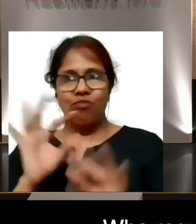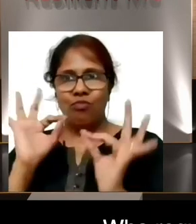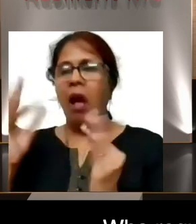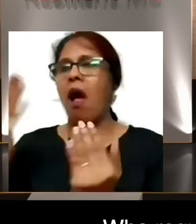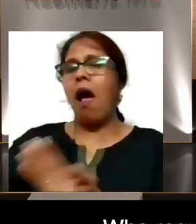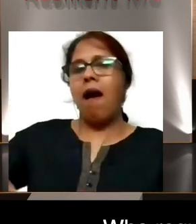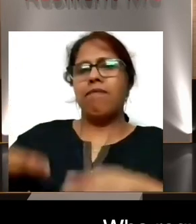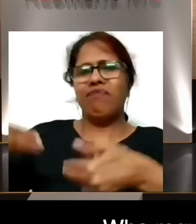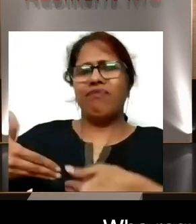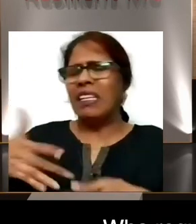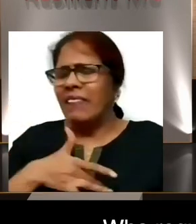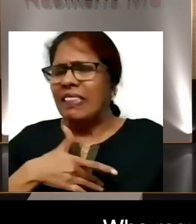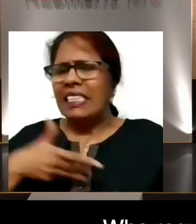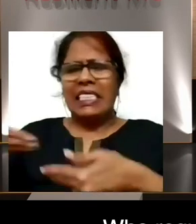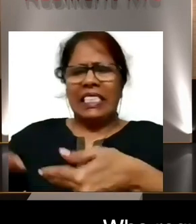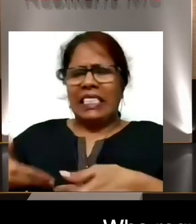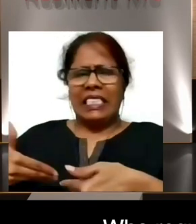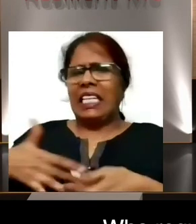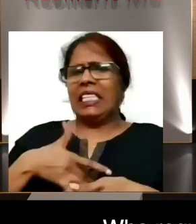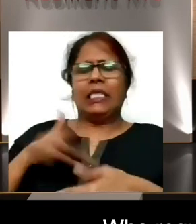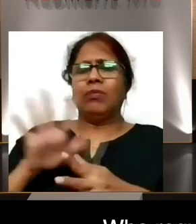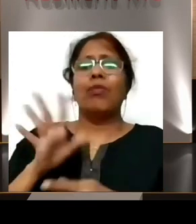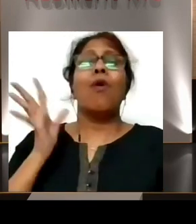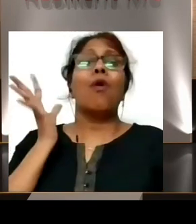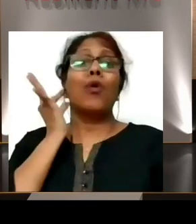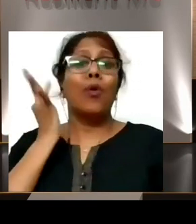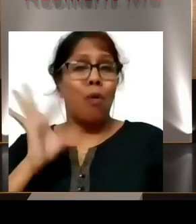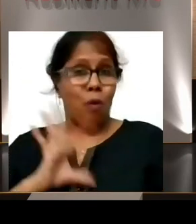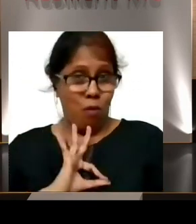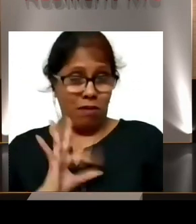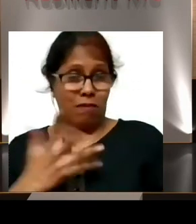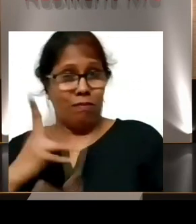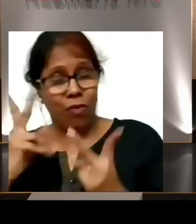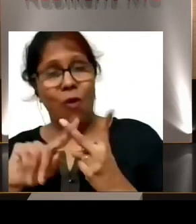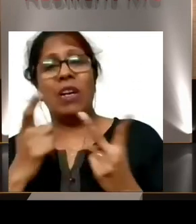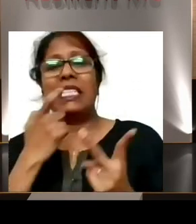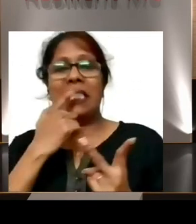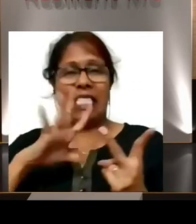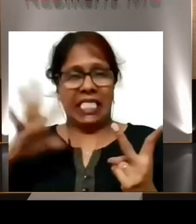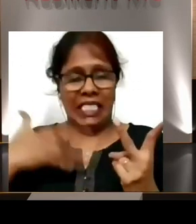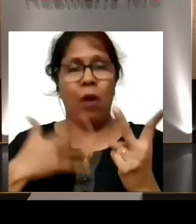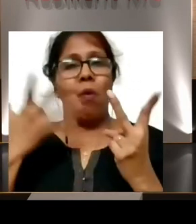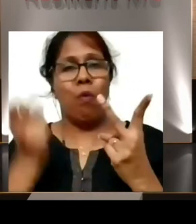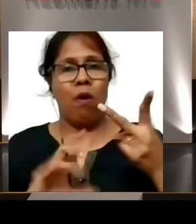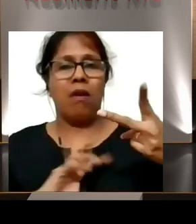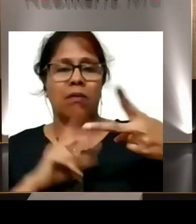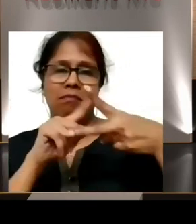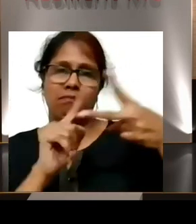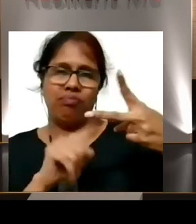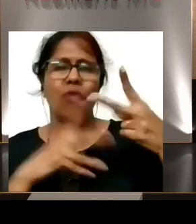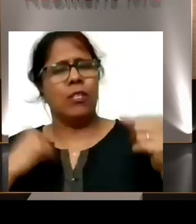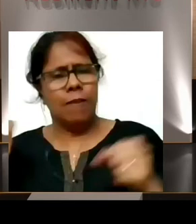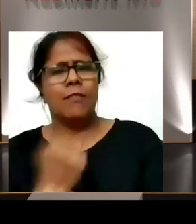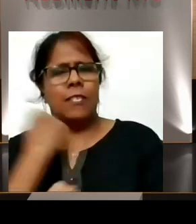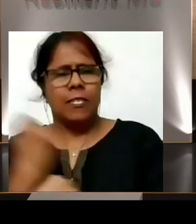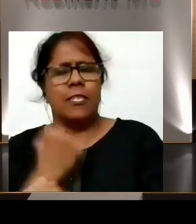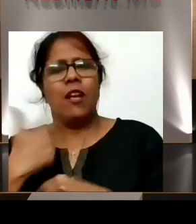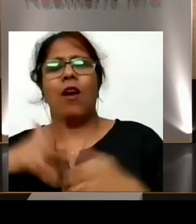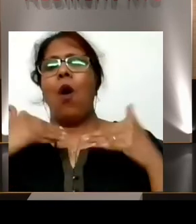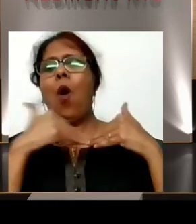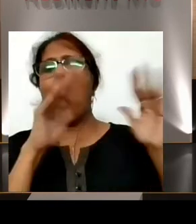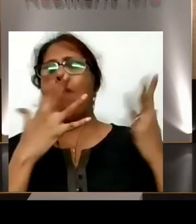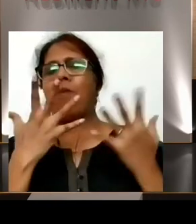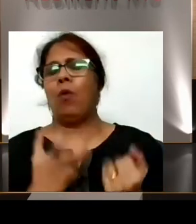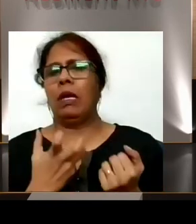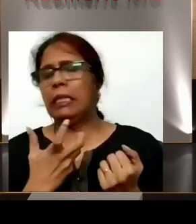requires a consolation? Give me a gold or a silver or just allow me to go home. I'll work harder and come back. But badminton had become a part of